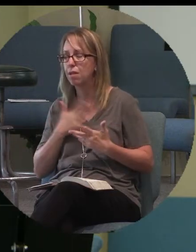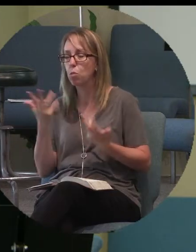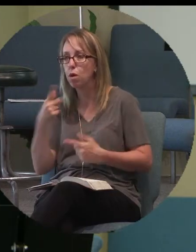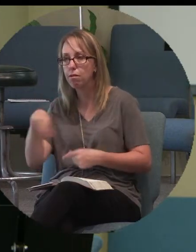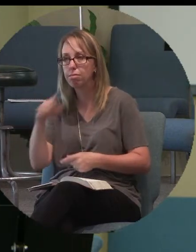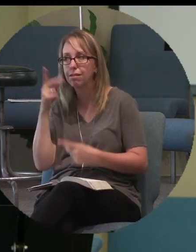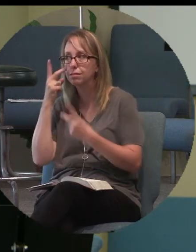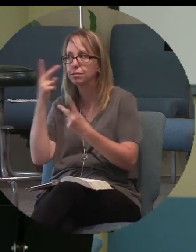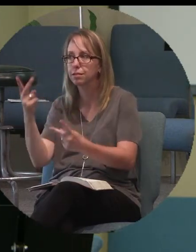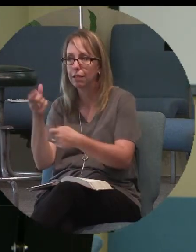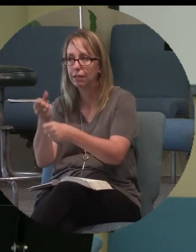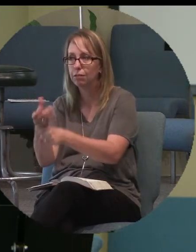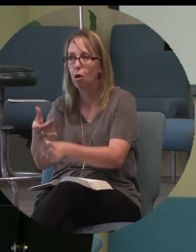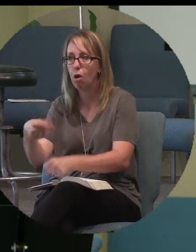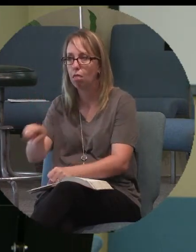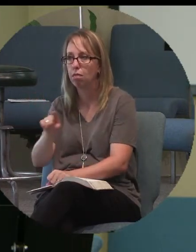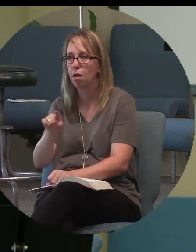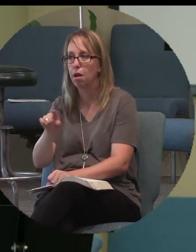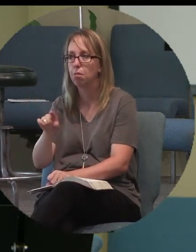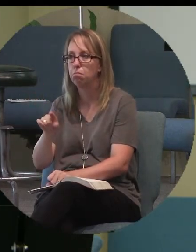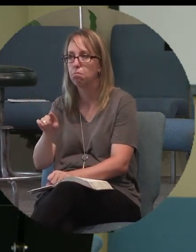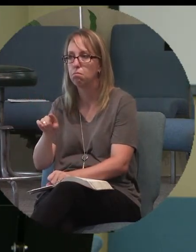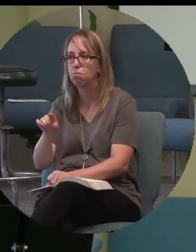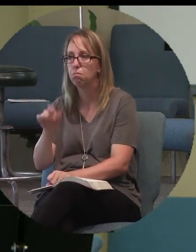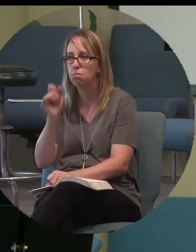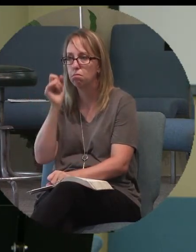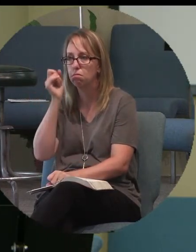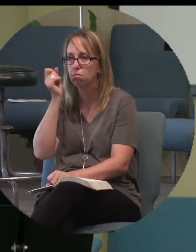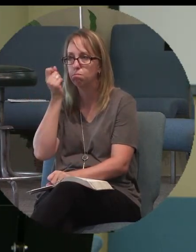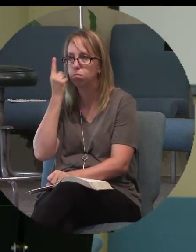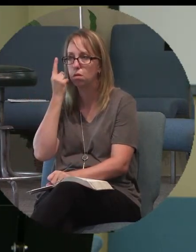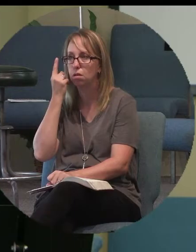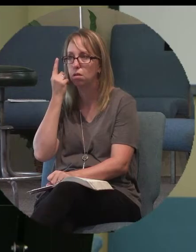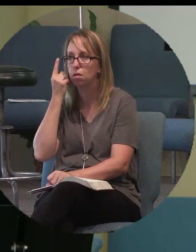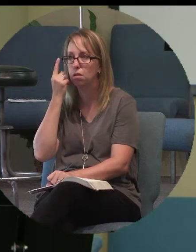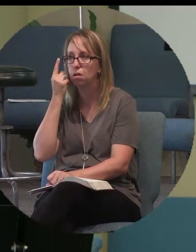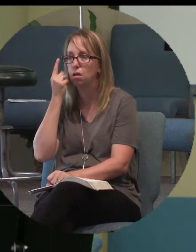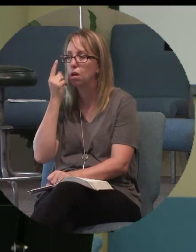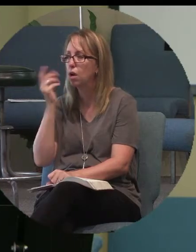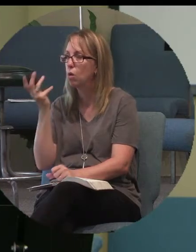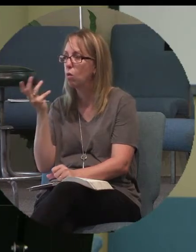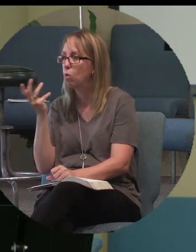that caused them? What did they hear that caused them